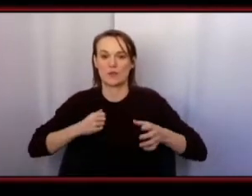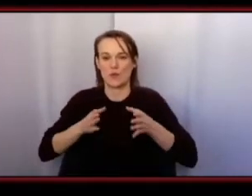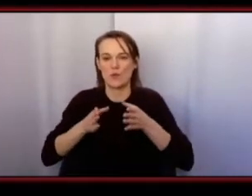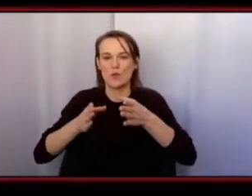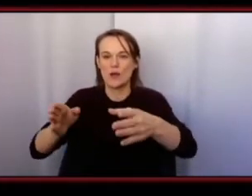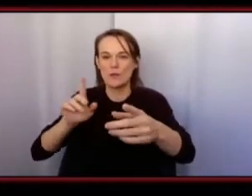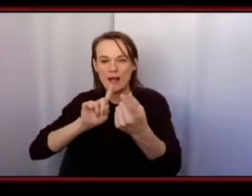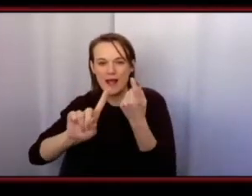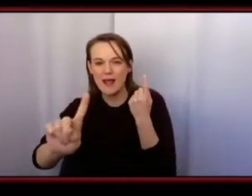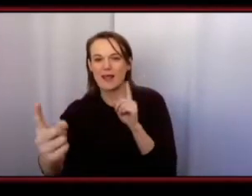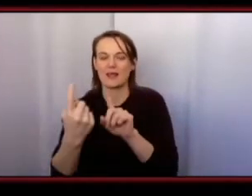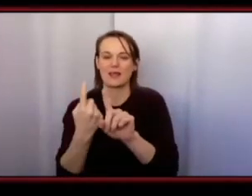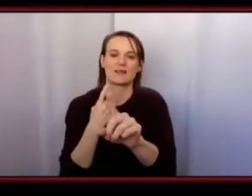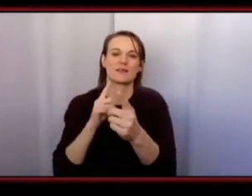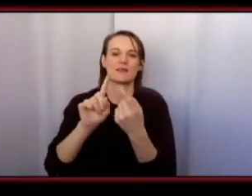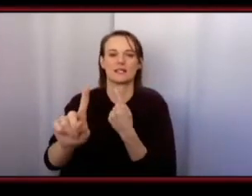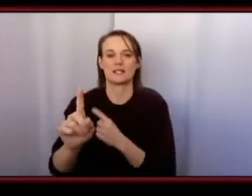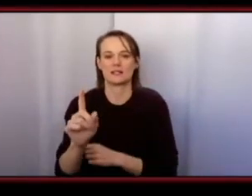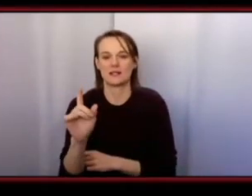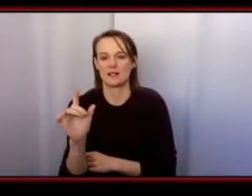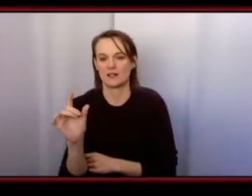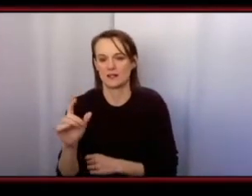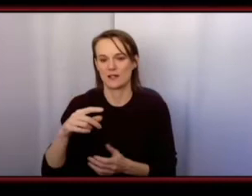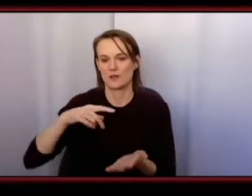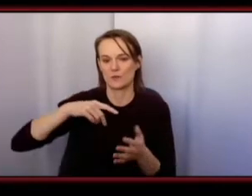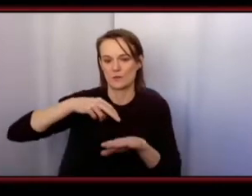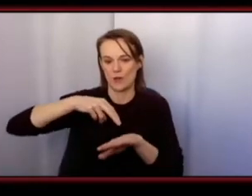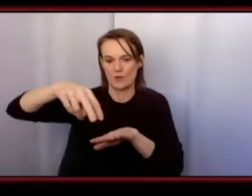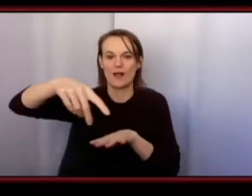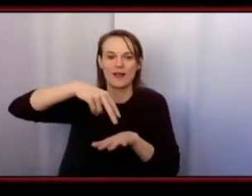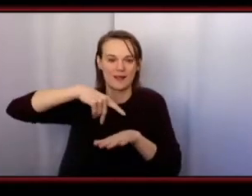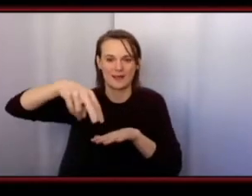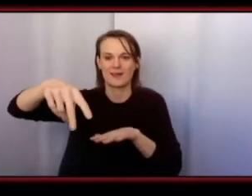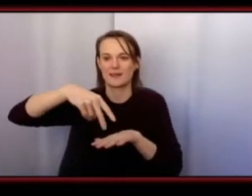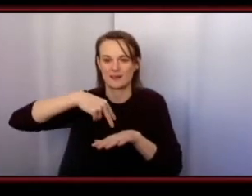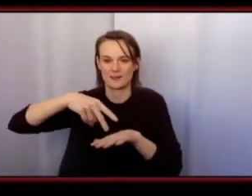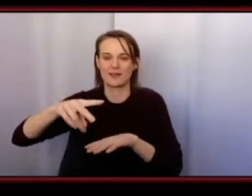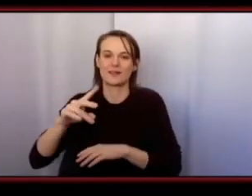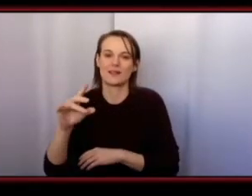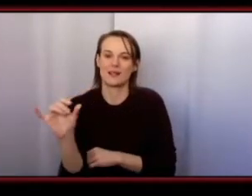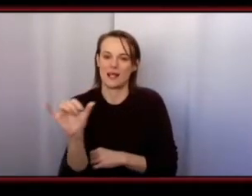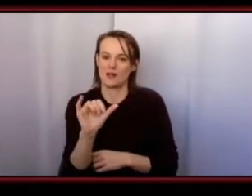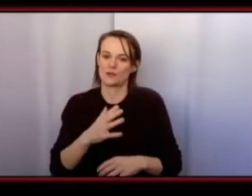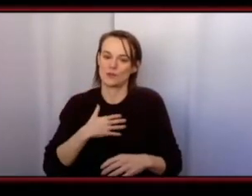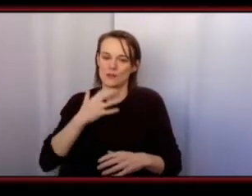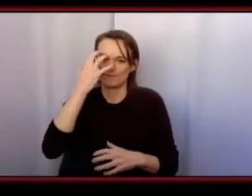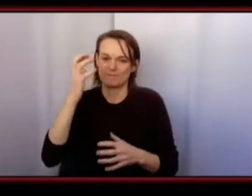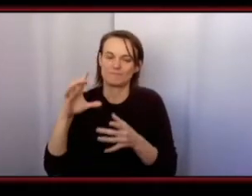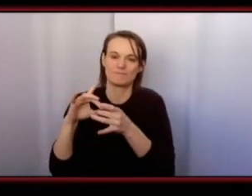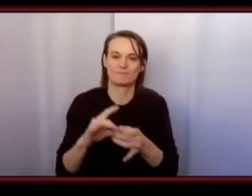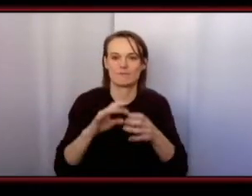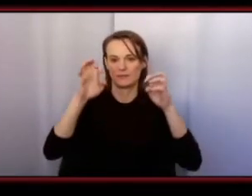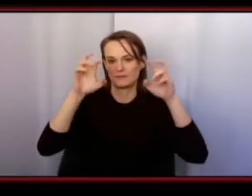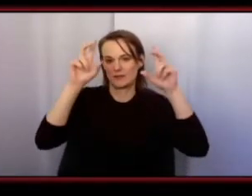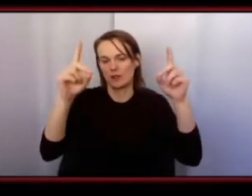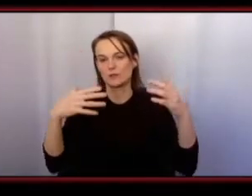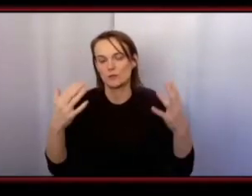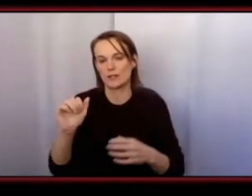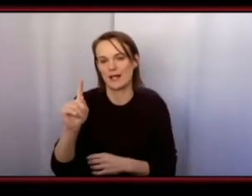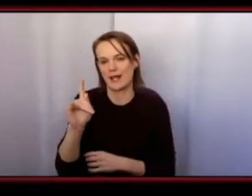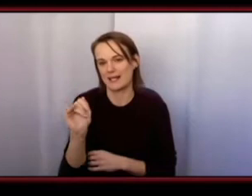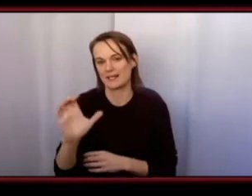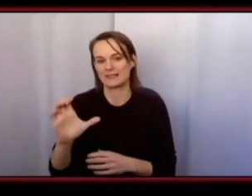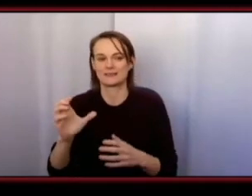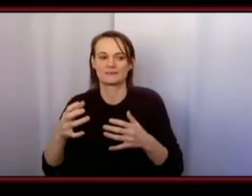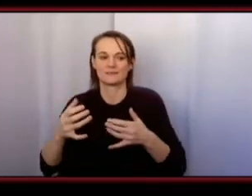shows as well as my purpose in life which i feel it drives me right back to education so the atlantic scholarship organization